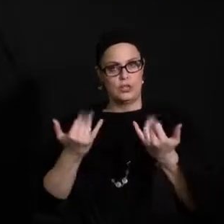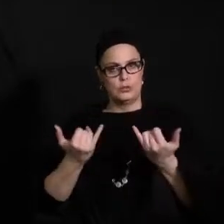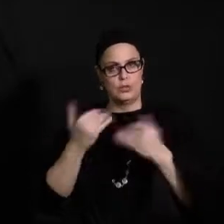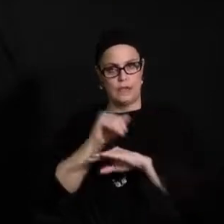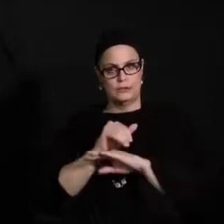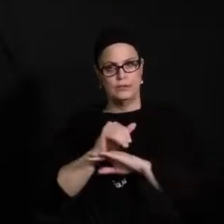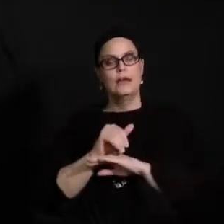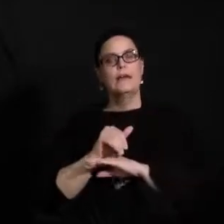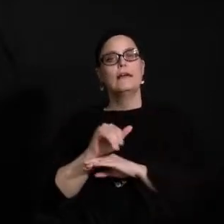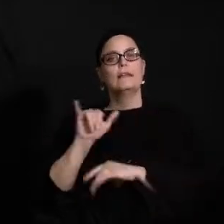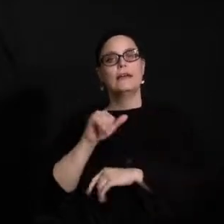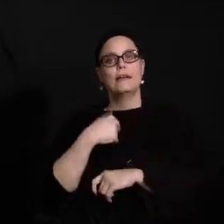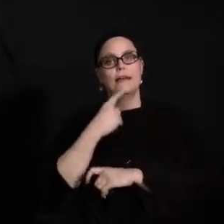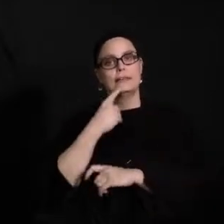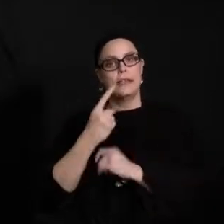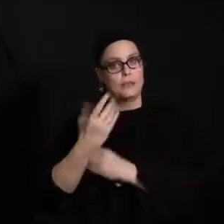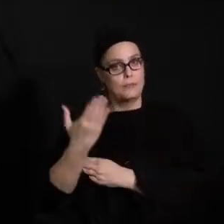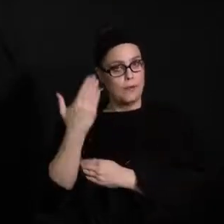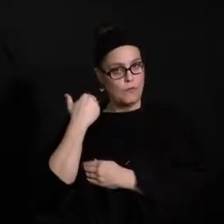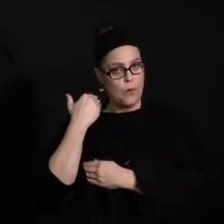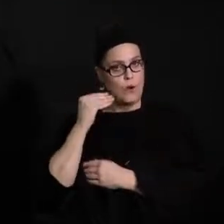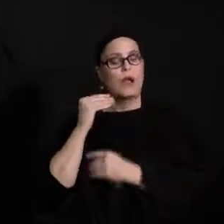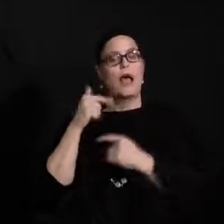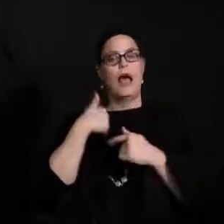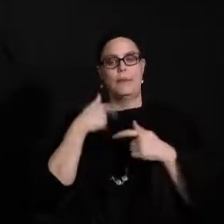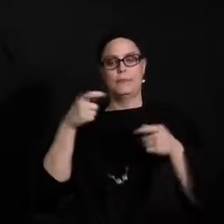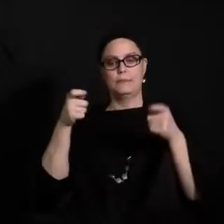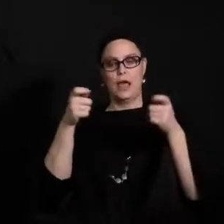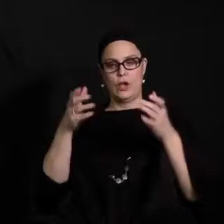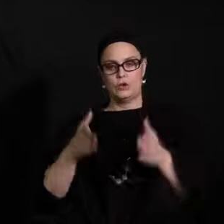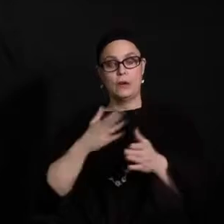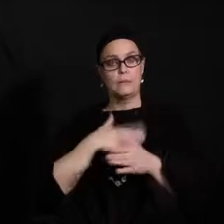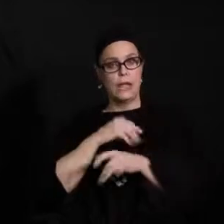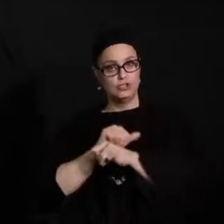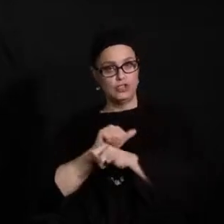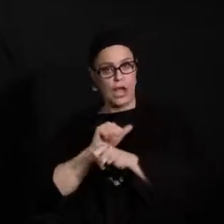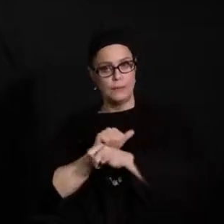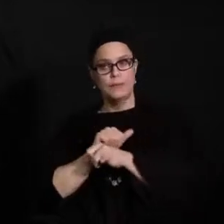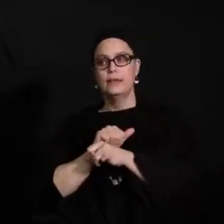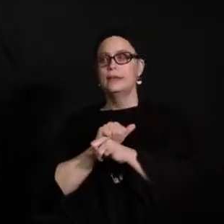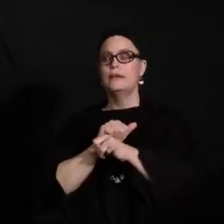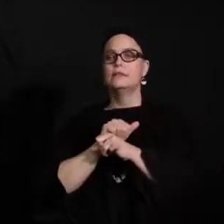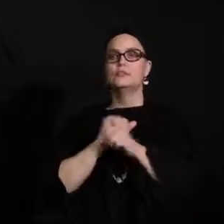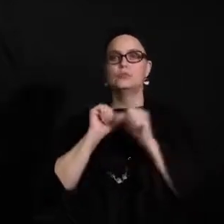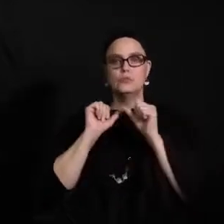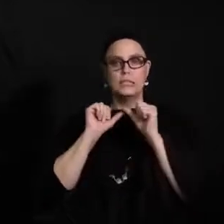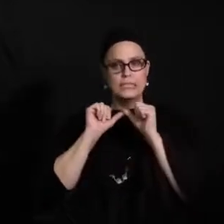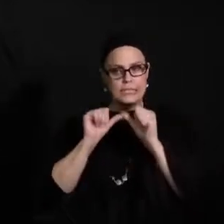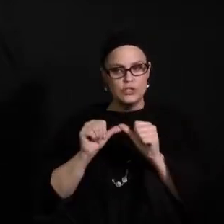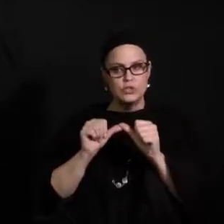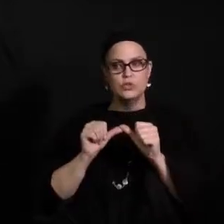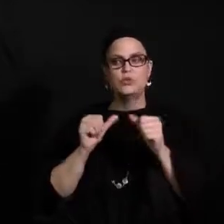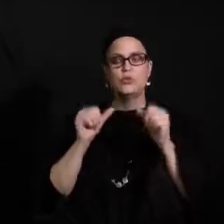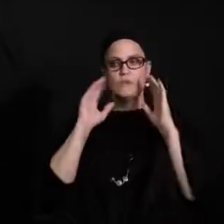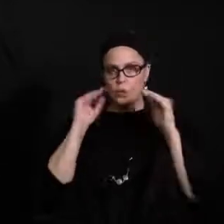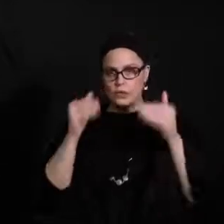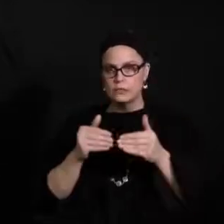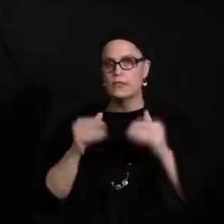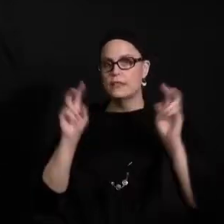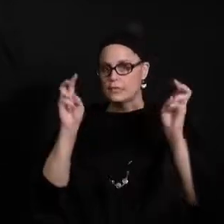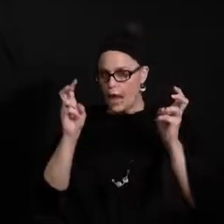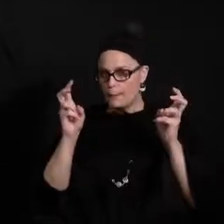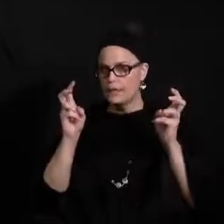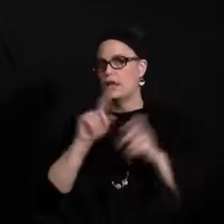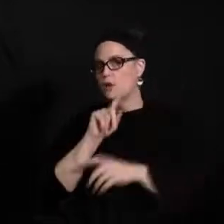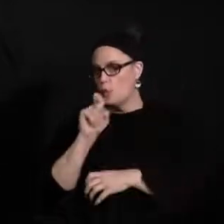So, as I mentioned before, I'm the moderator for tonight. My job as a moderator is to keep the questions and answers on the topic, ensure their